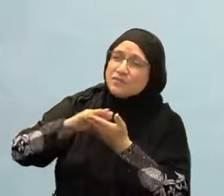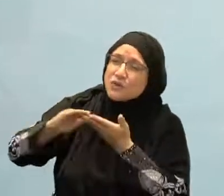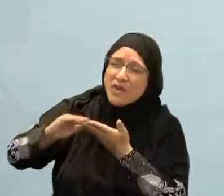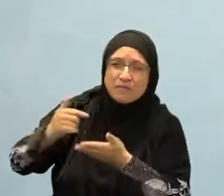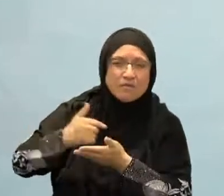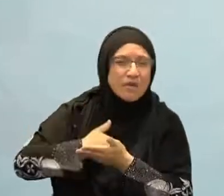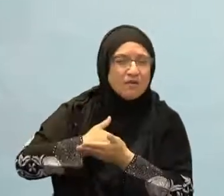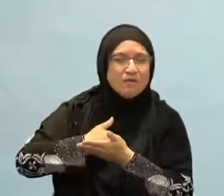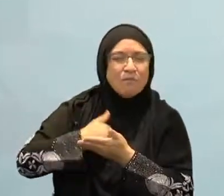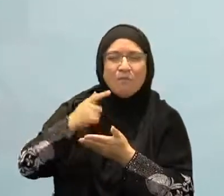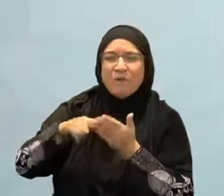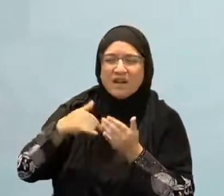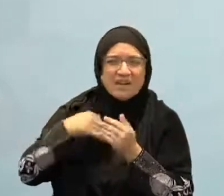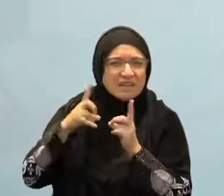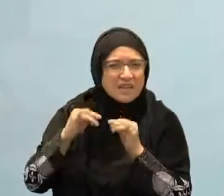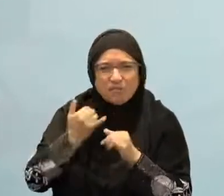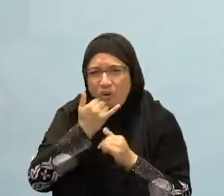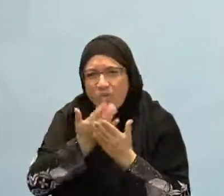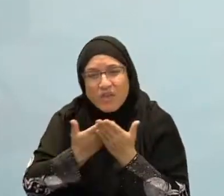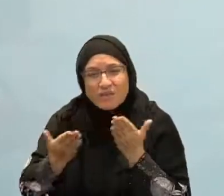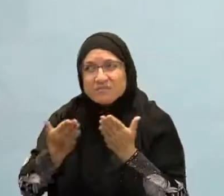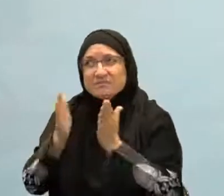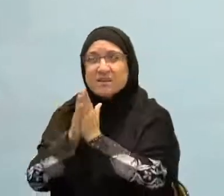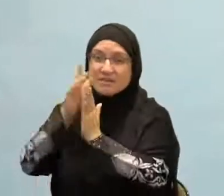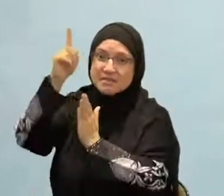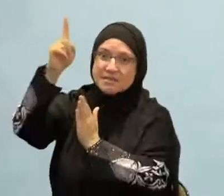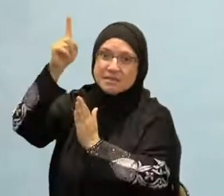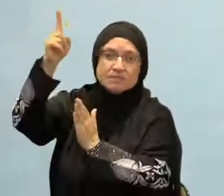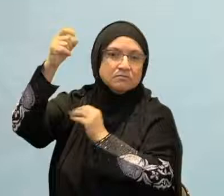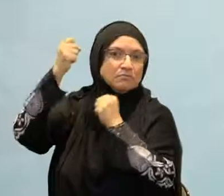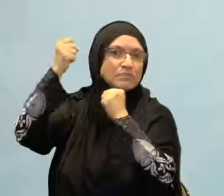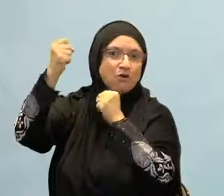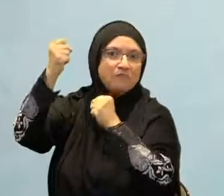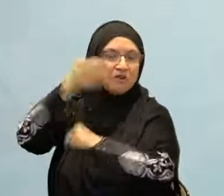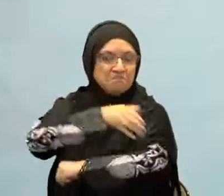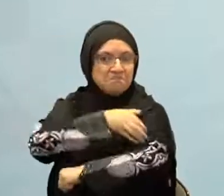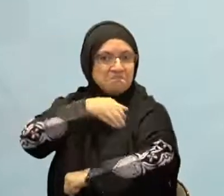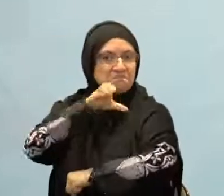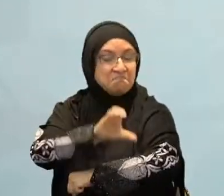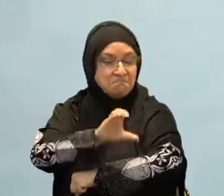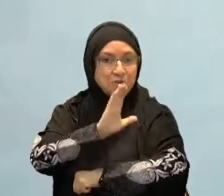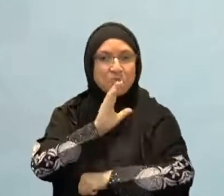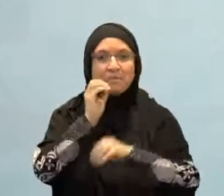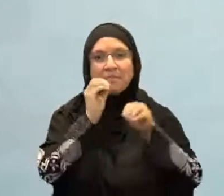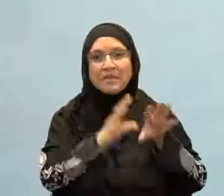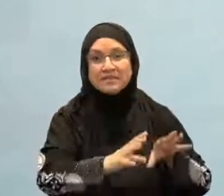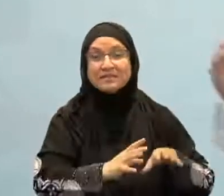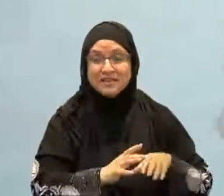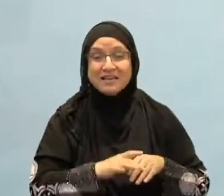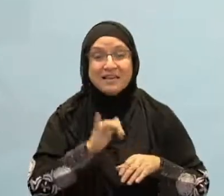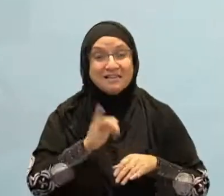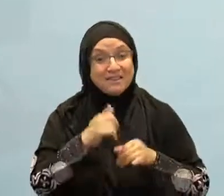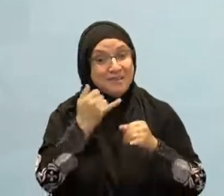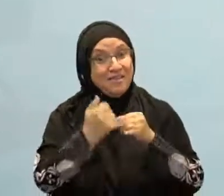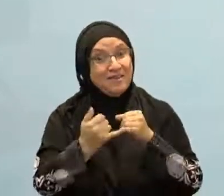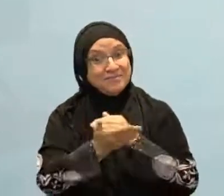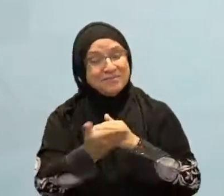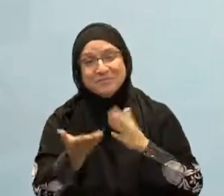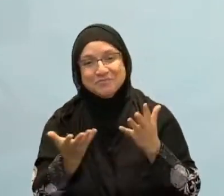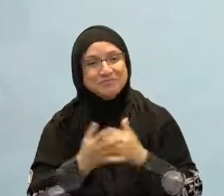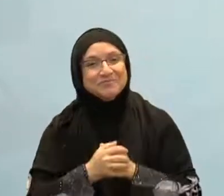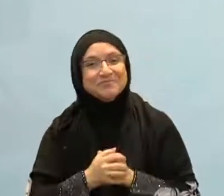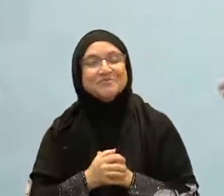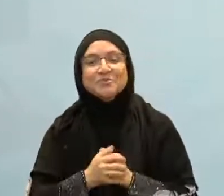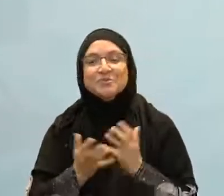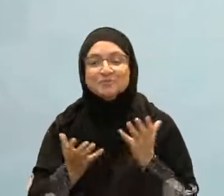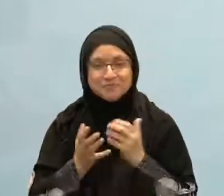is don't belittle the small amounts of qiyam. Beginning of the night, end of the night, middle of the